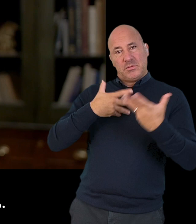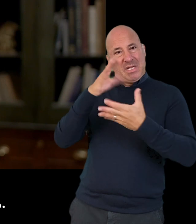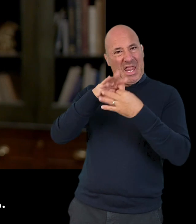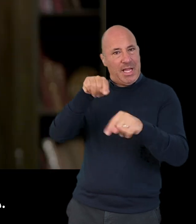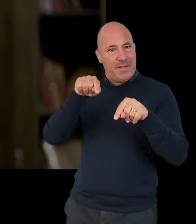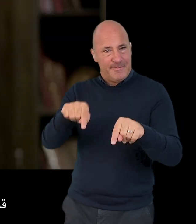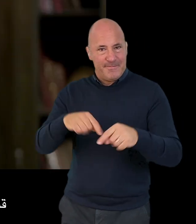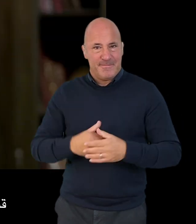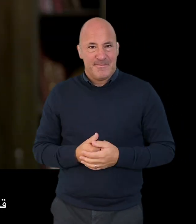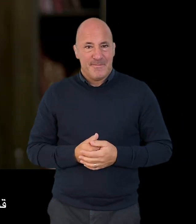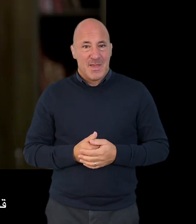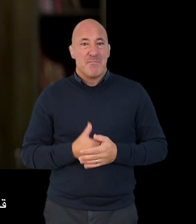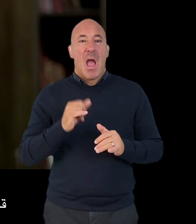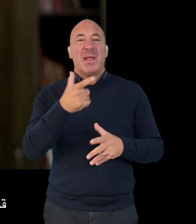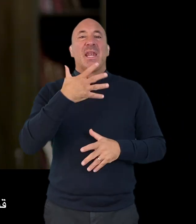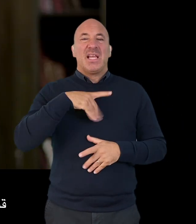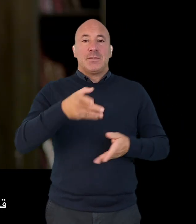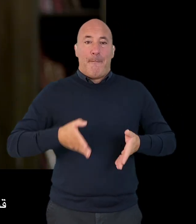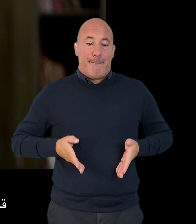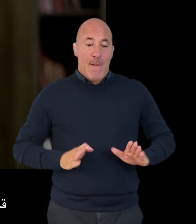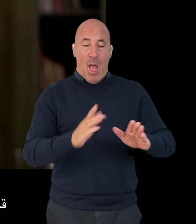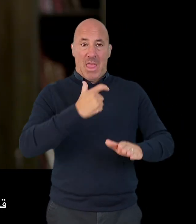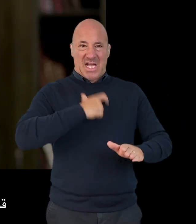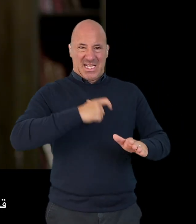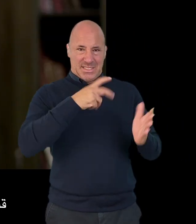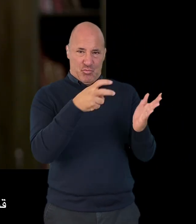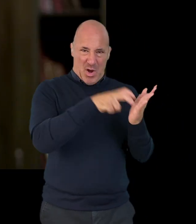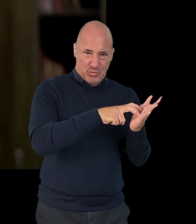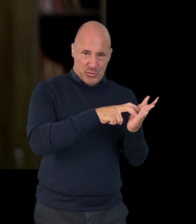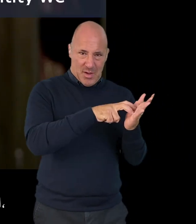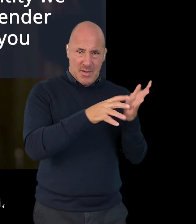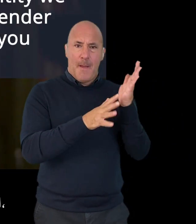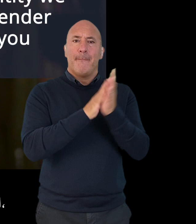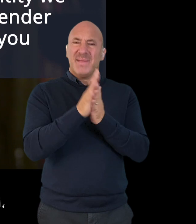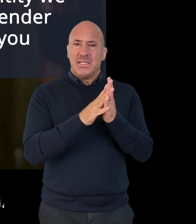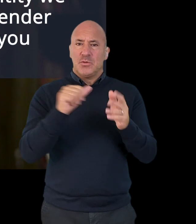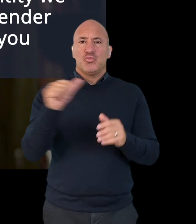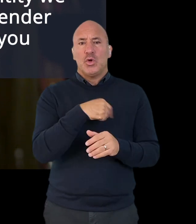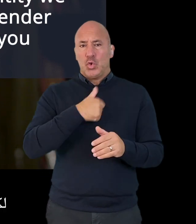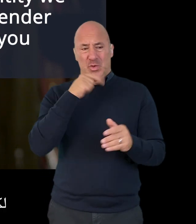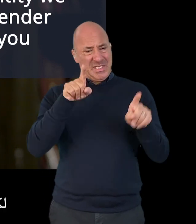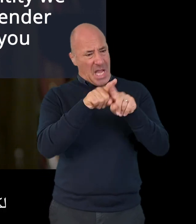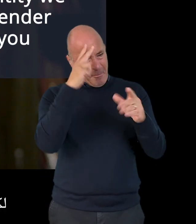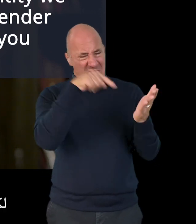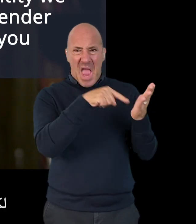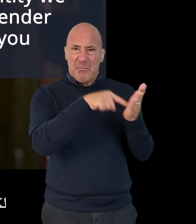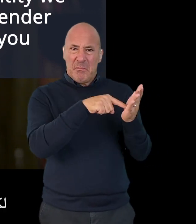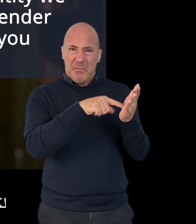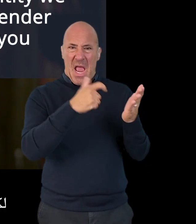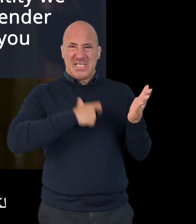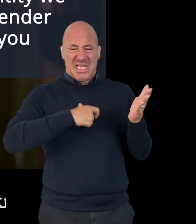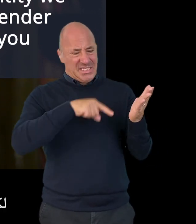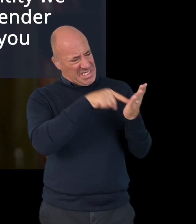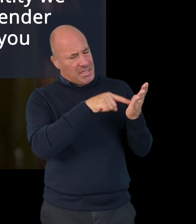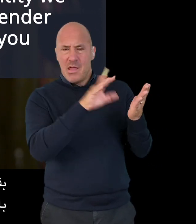that you choose. It may still be necessary for your birth identity to be registered but that doesn't mean that you shouldn't be